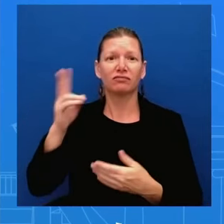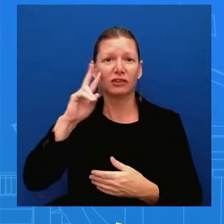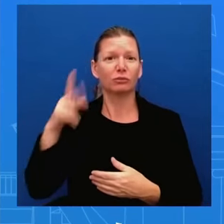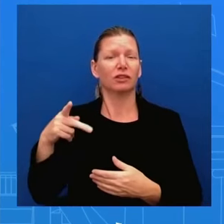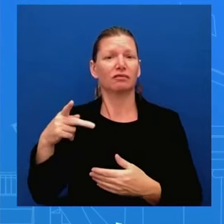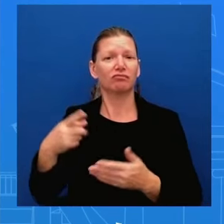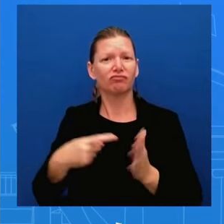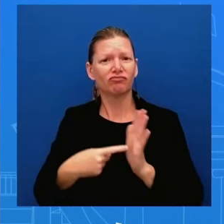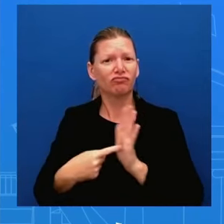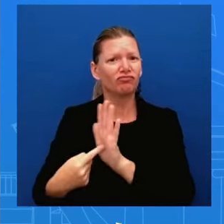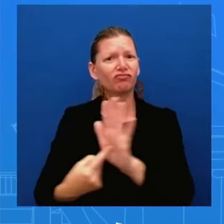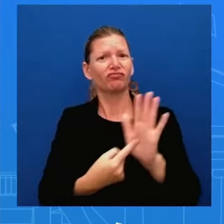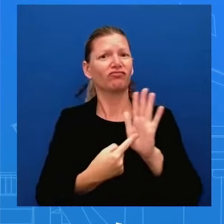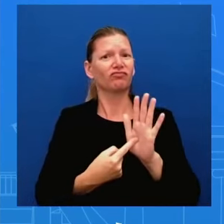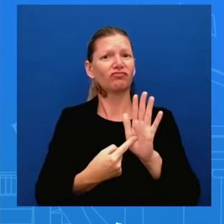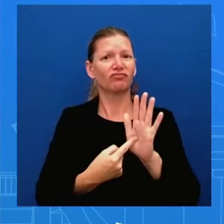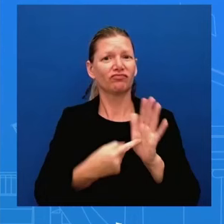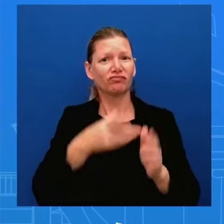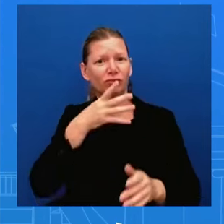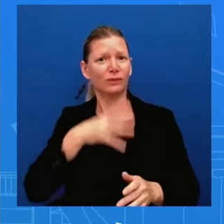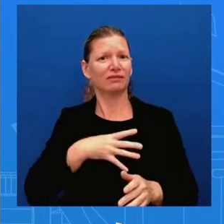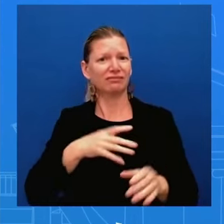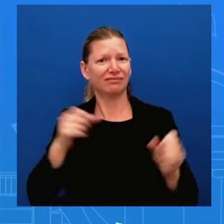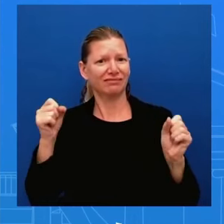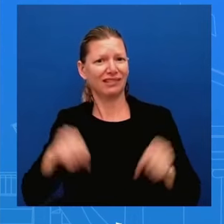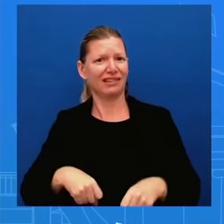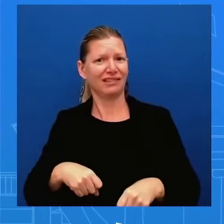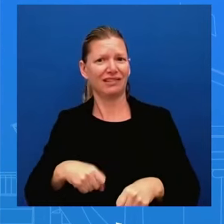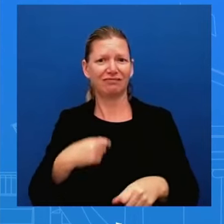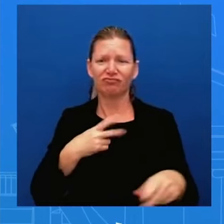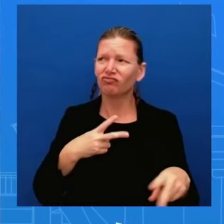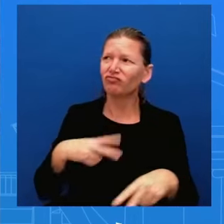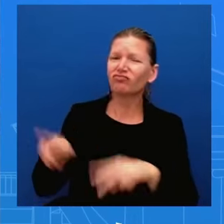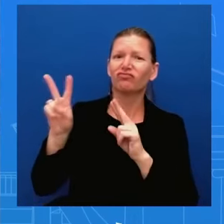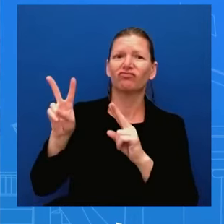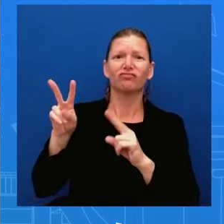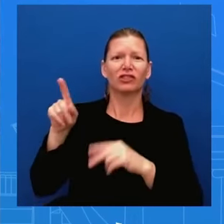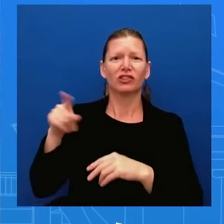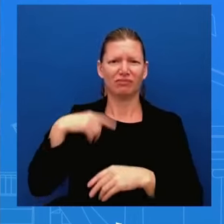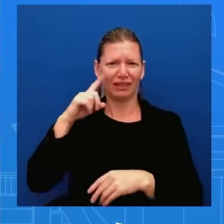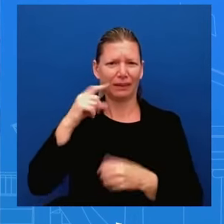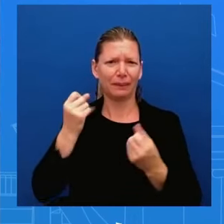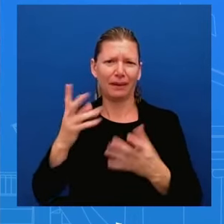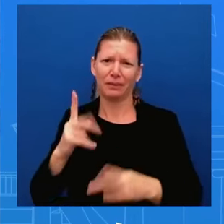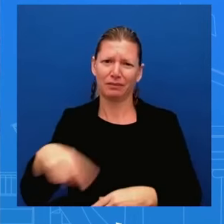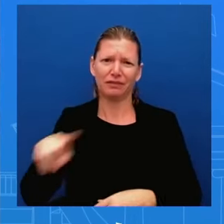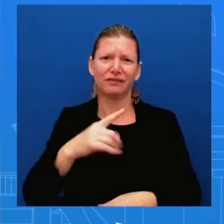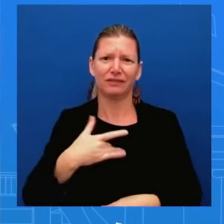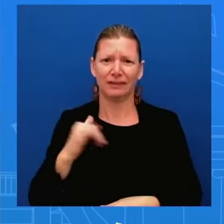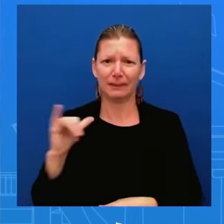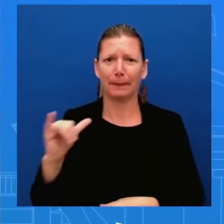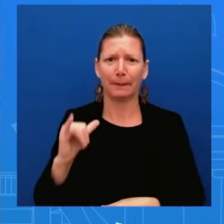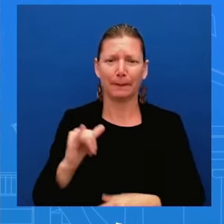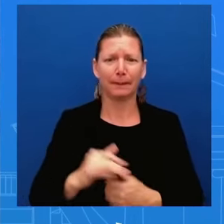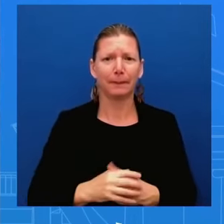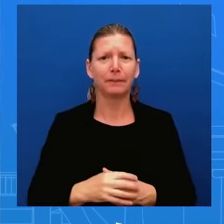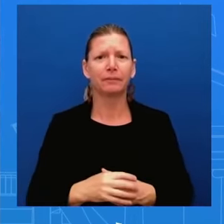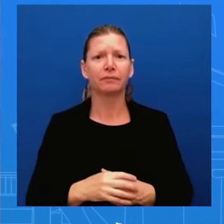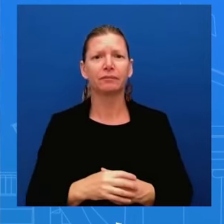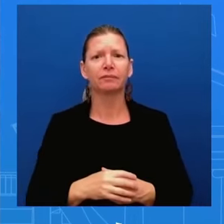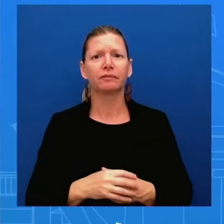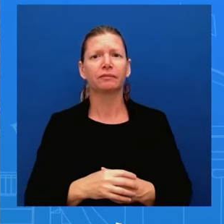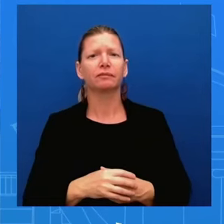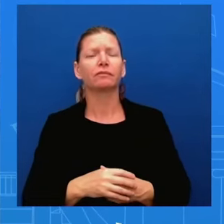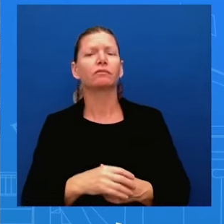vice president and i think many people here uh would say the same i read i read her remarks i watched her remarks and i agree with the